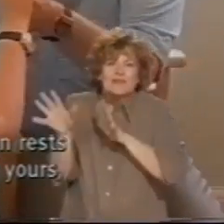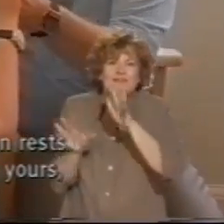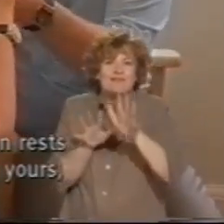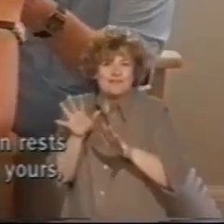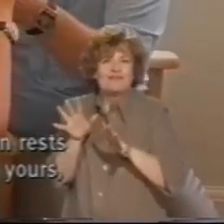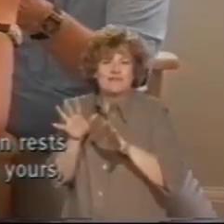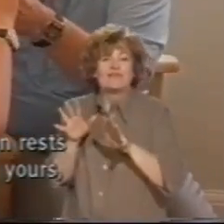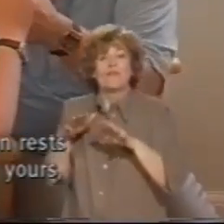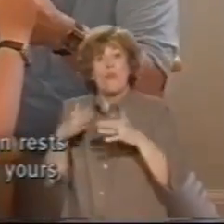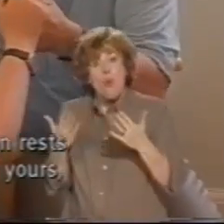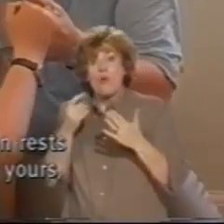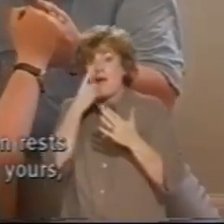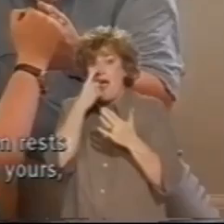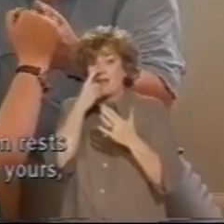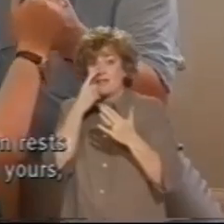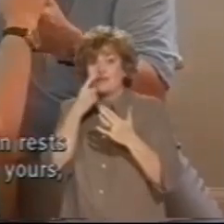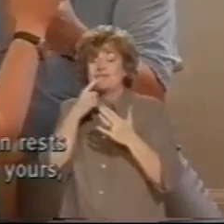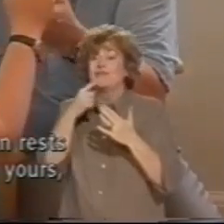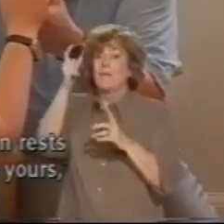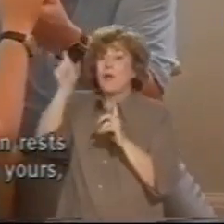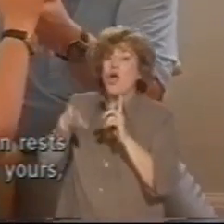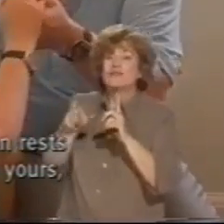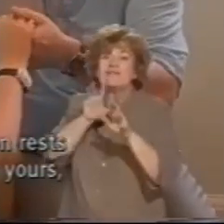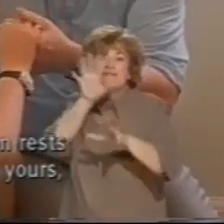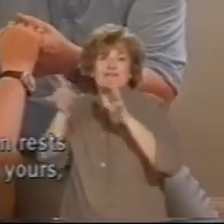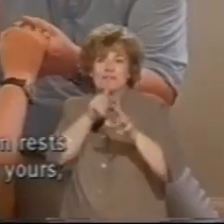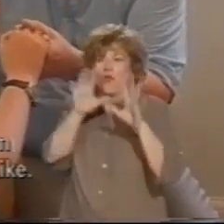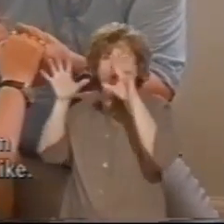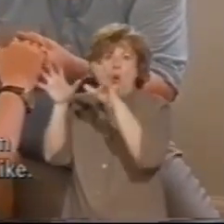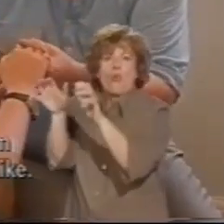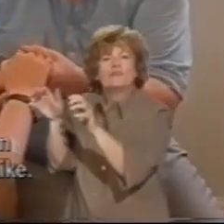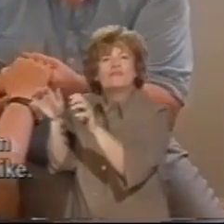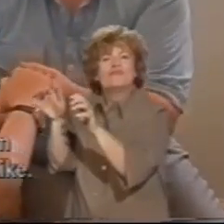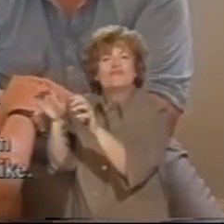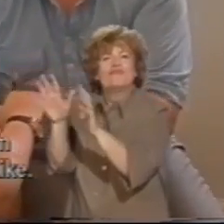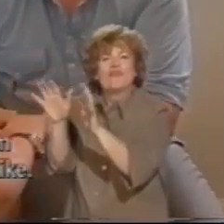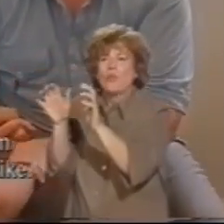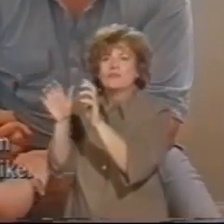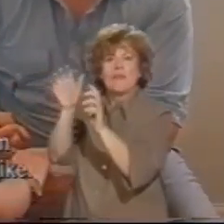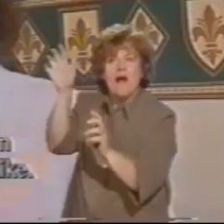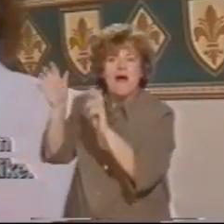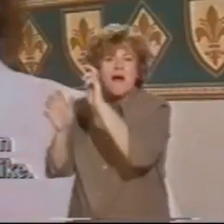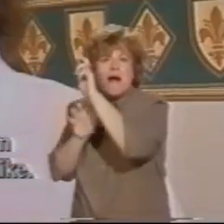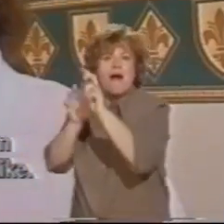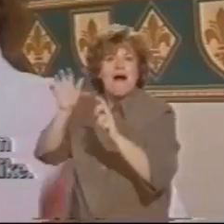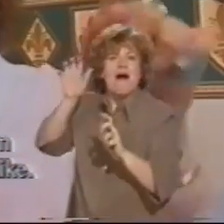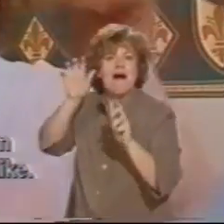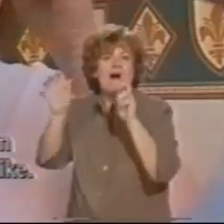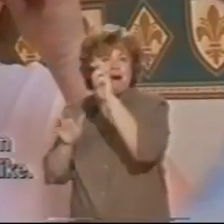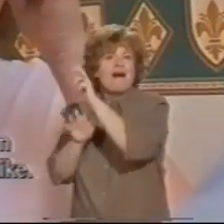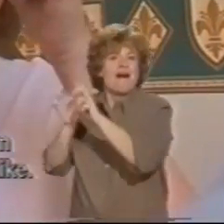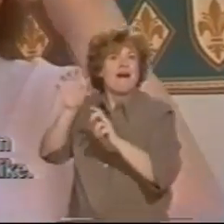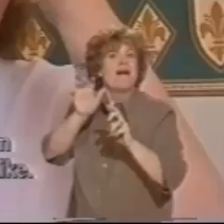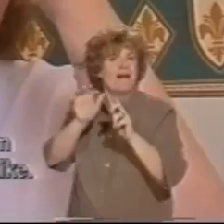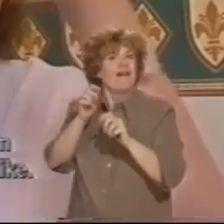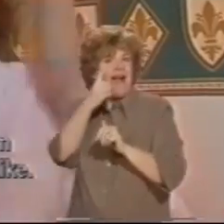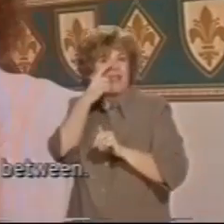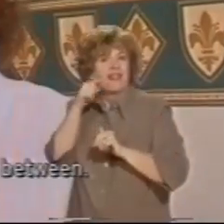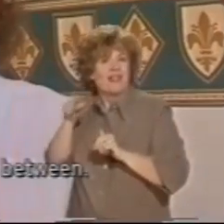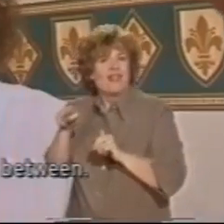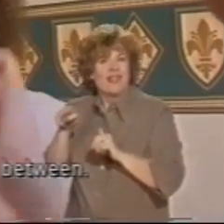You're signing and the person rests their hands very gently over the top of yours, and that's a tactile form of sign language, if you like.